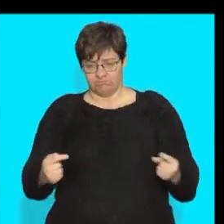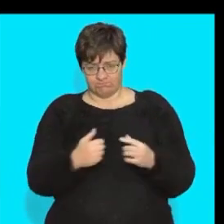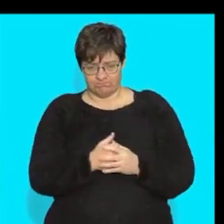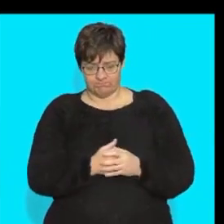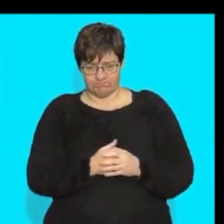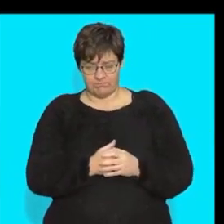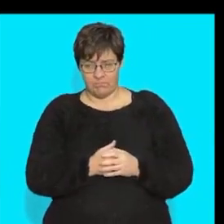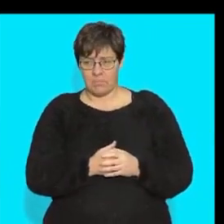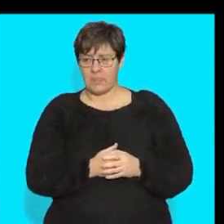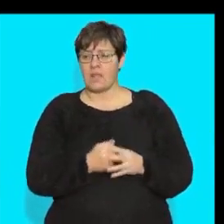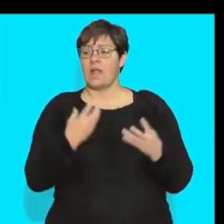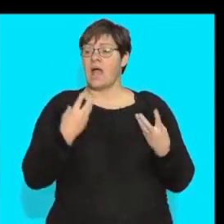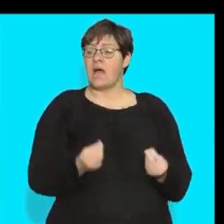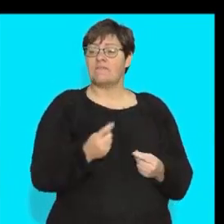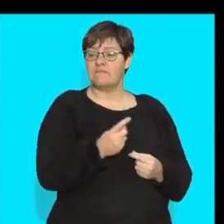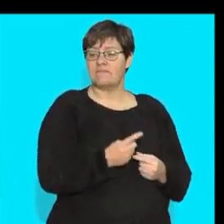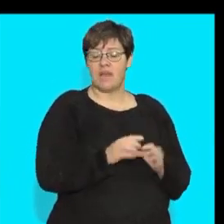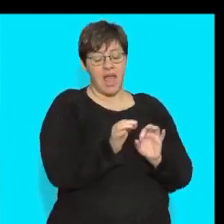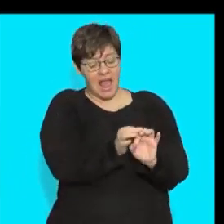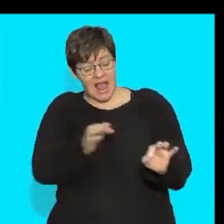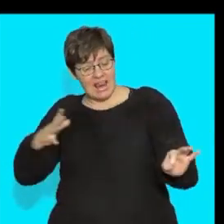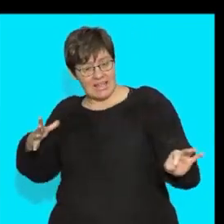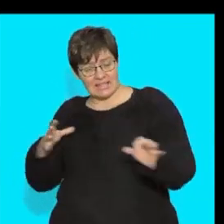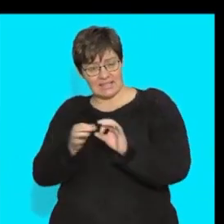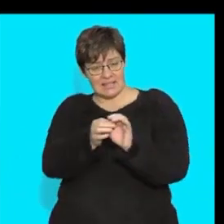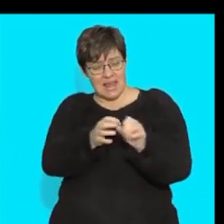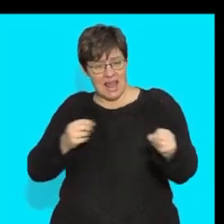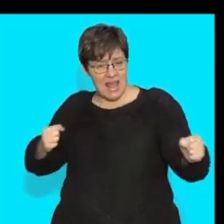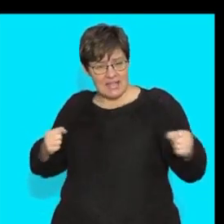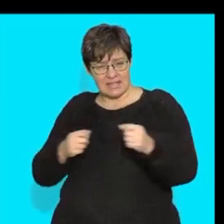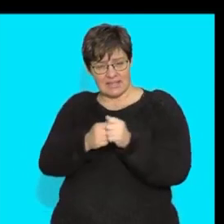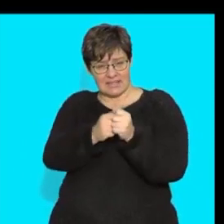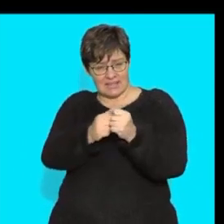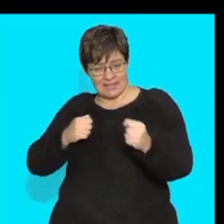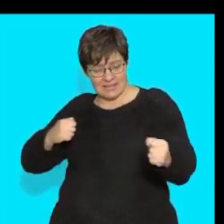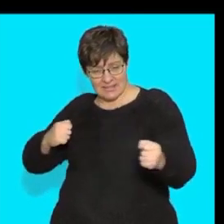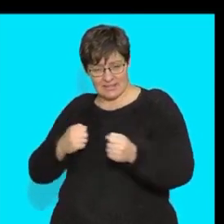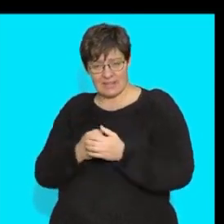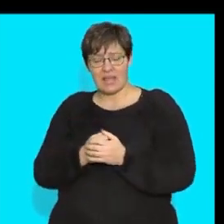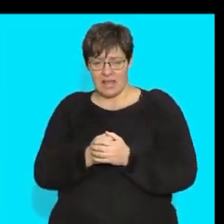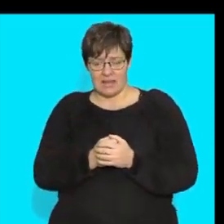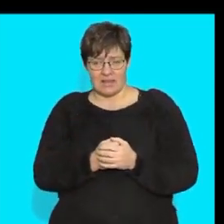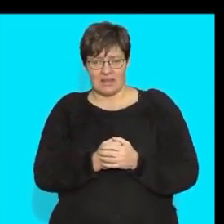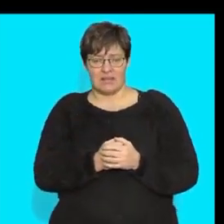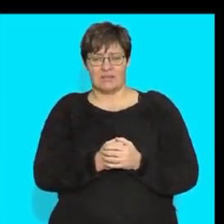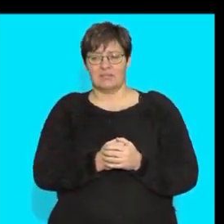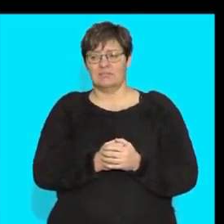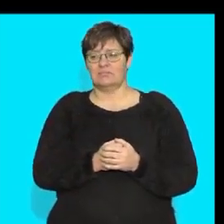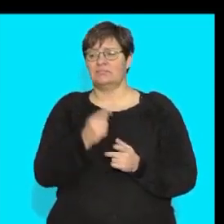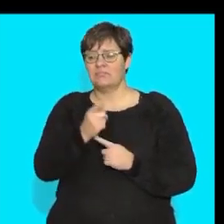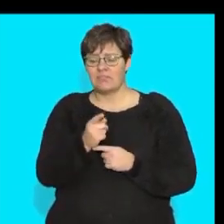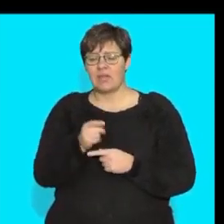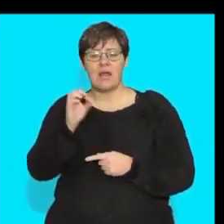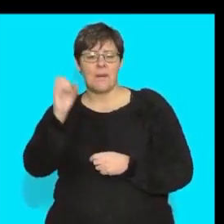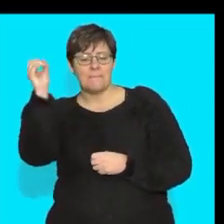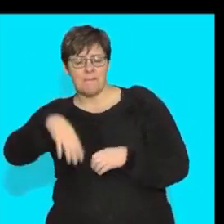else are you going to have you're going to have elastic bands what can elastic do in and out what are those things that